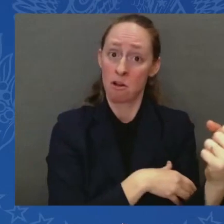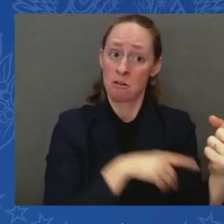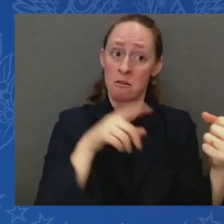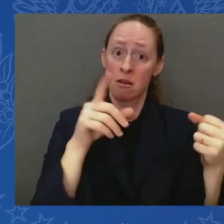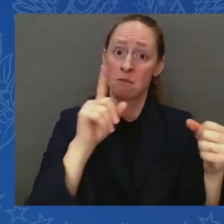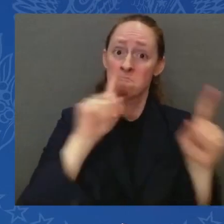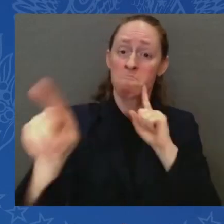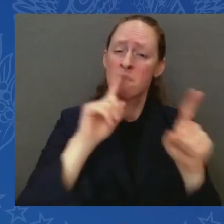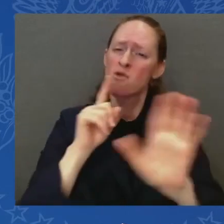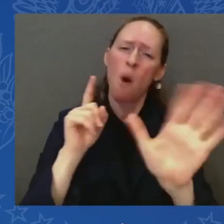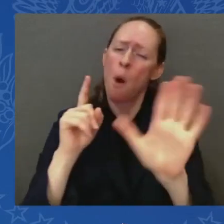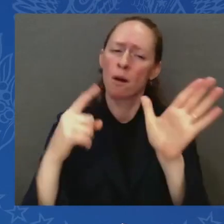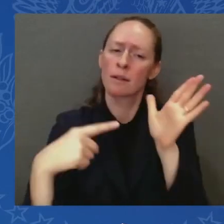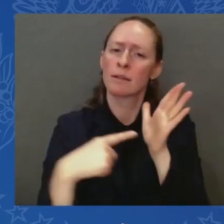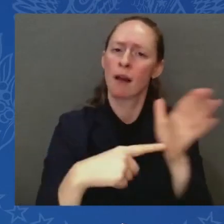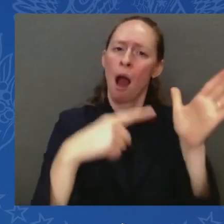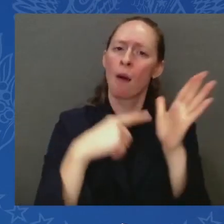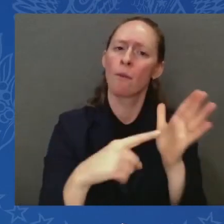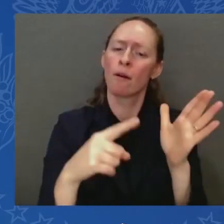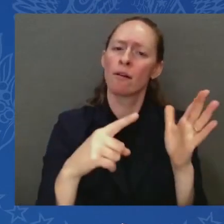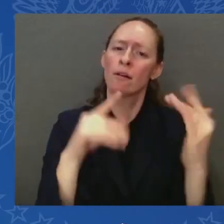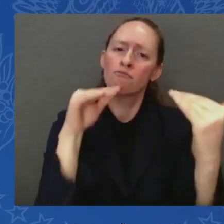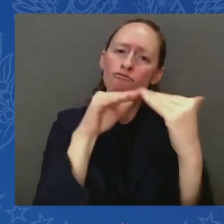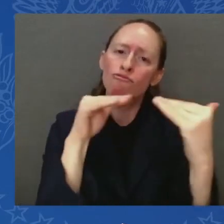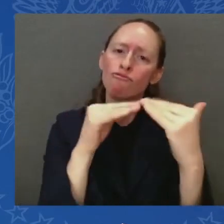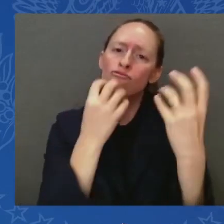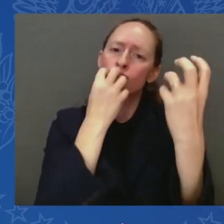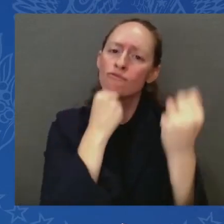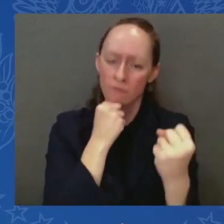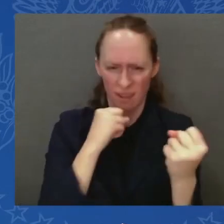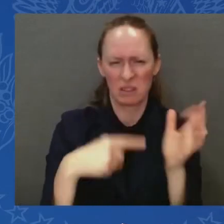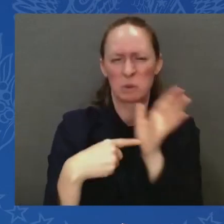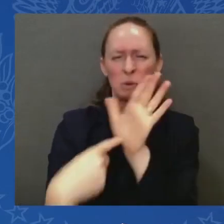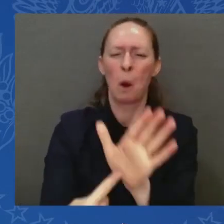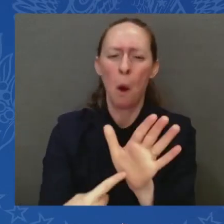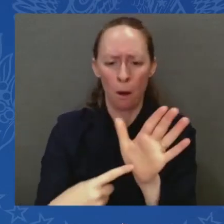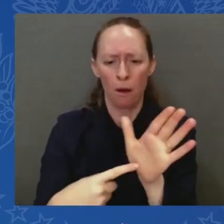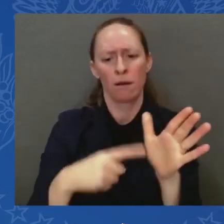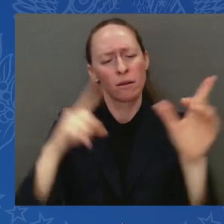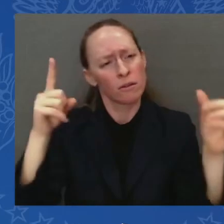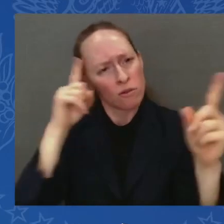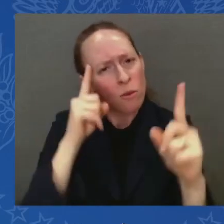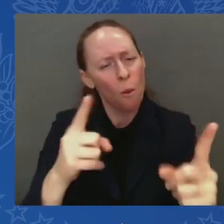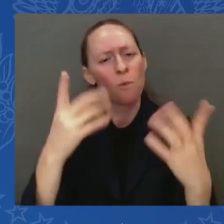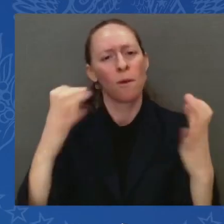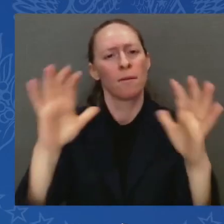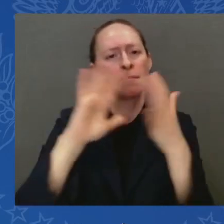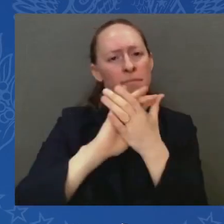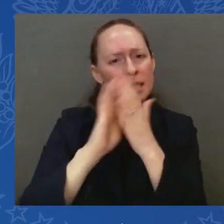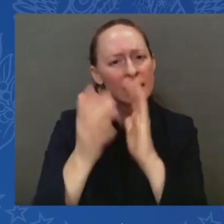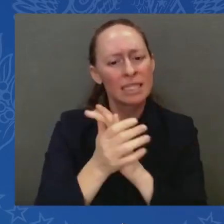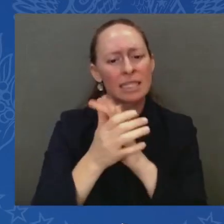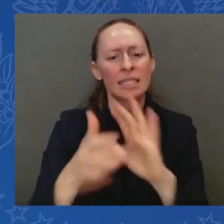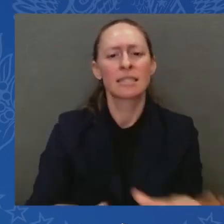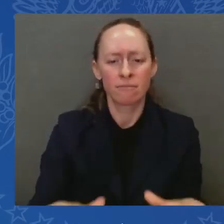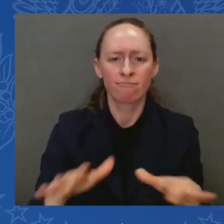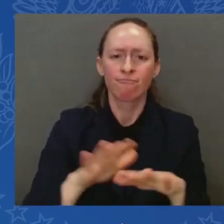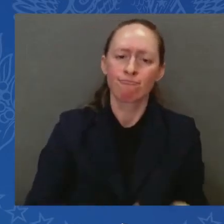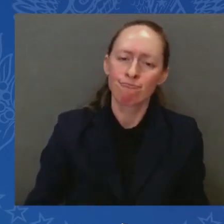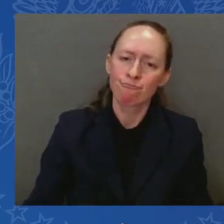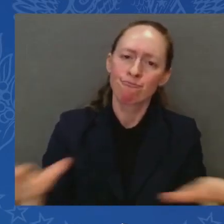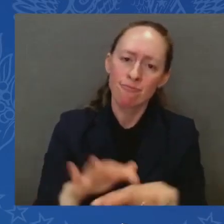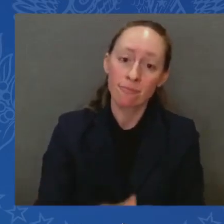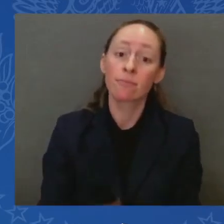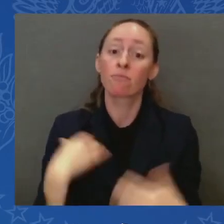keep pursuing peace. We must keep pursuing a path so that Israel and the Palestinian people can both live safely, in